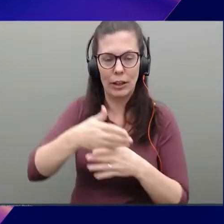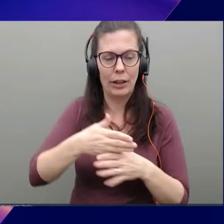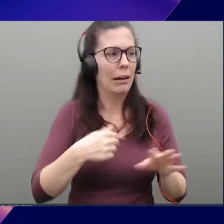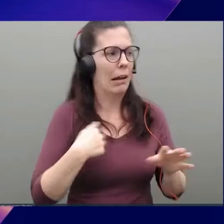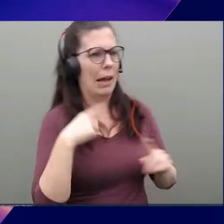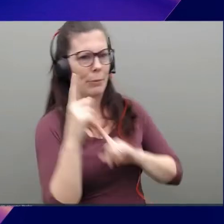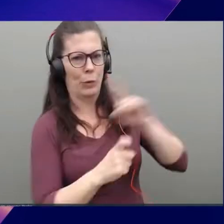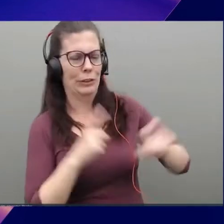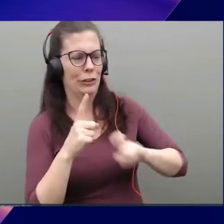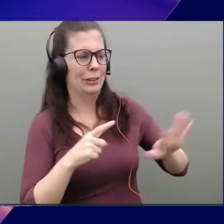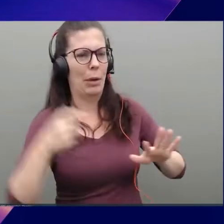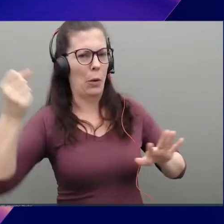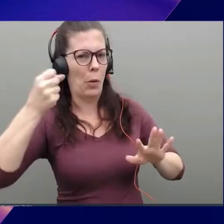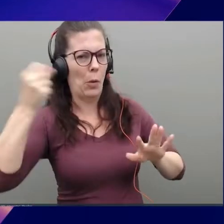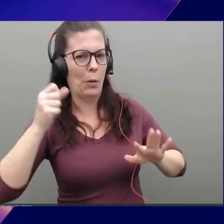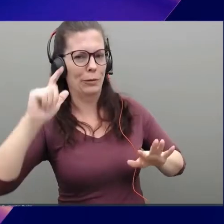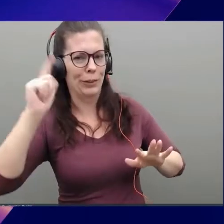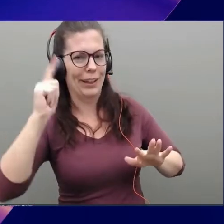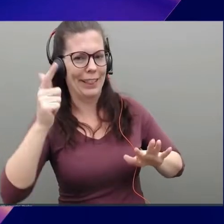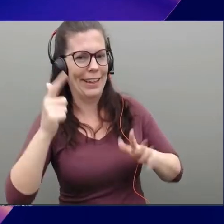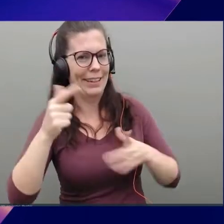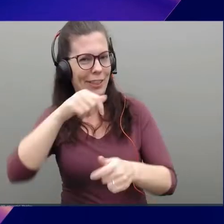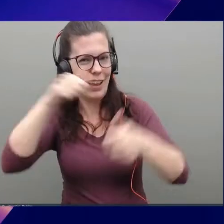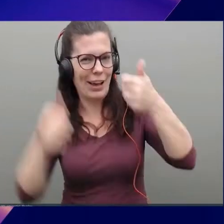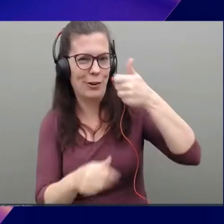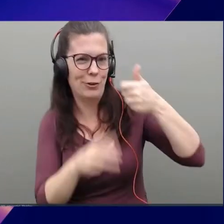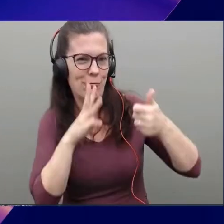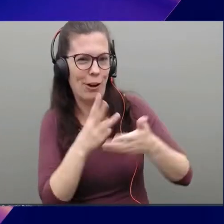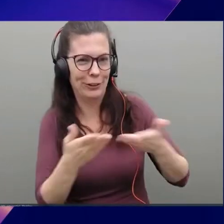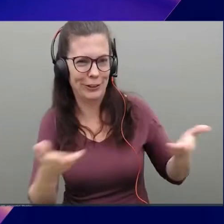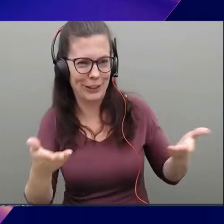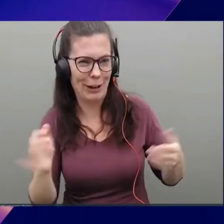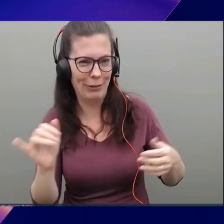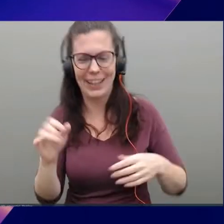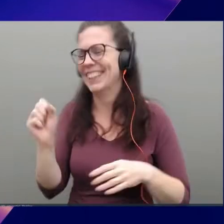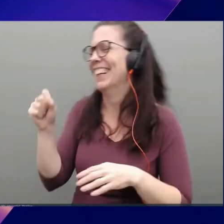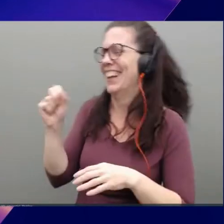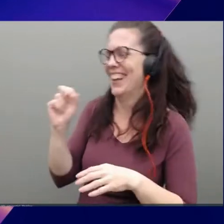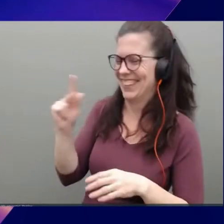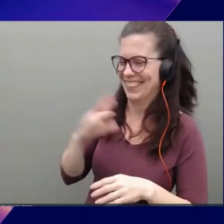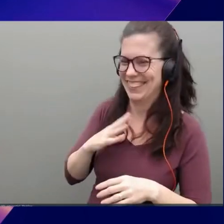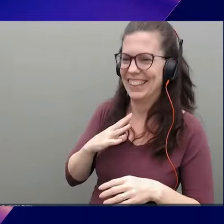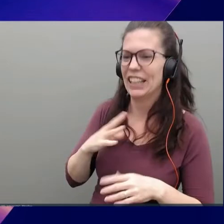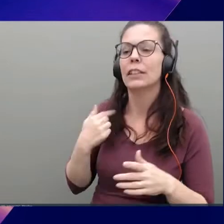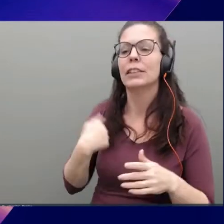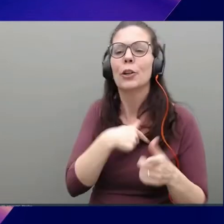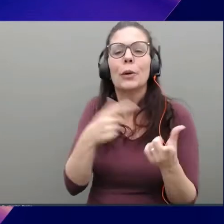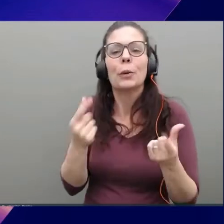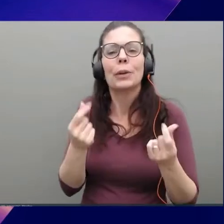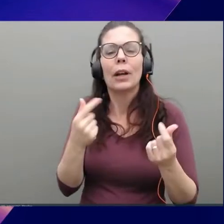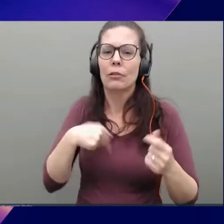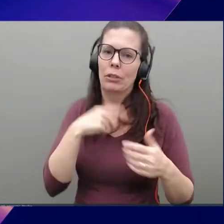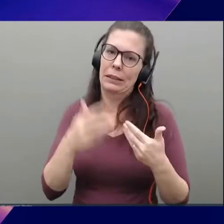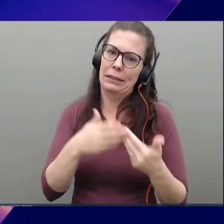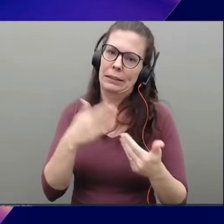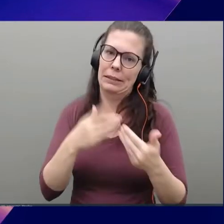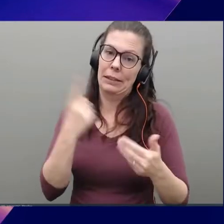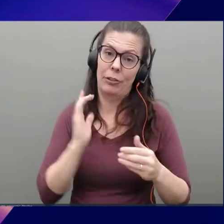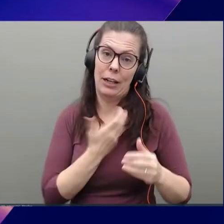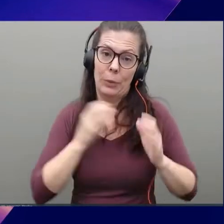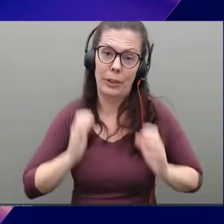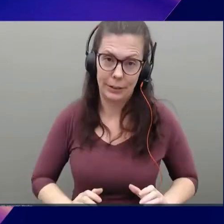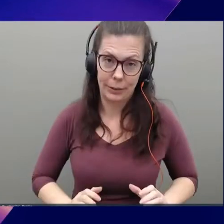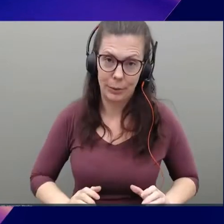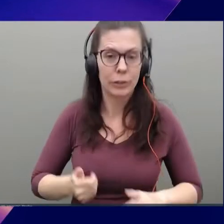to those later. not, I mean, about the underwater stuff on that, but yeah. Okay. And so what we've really done is we've made it really easy for customers to